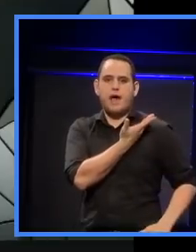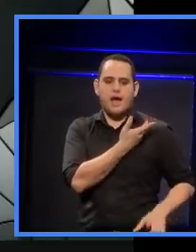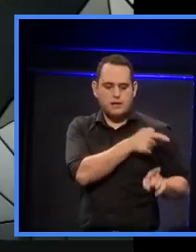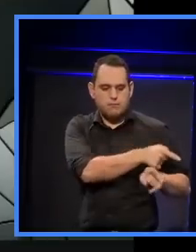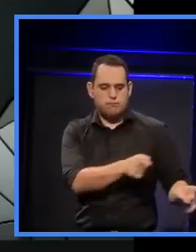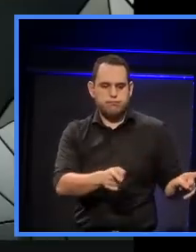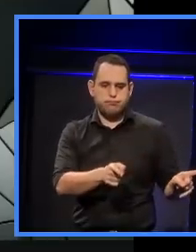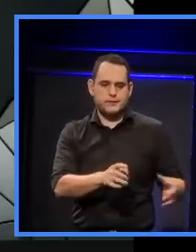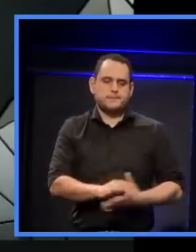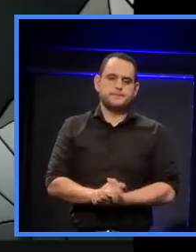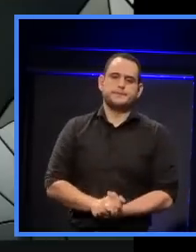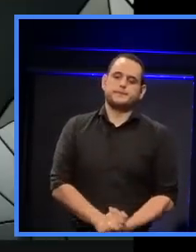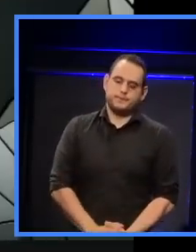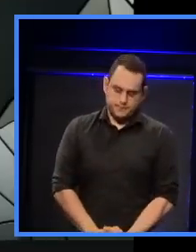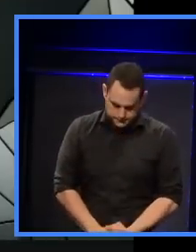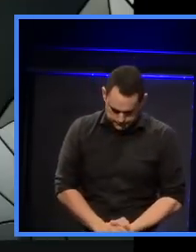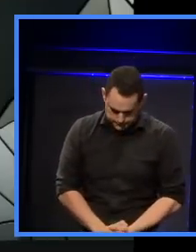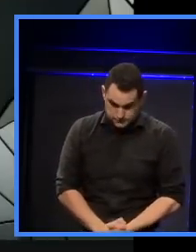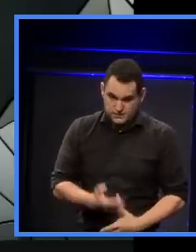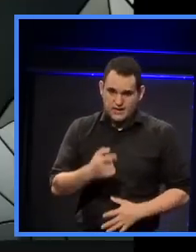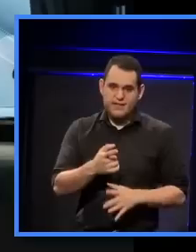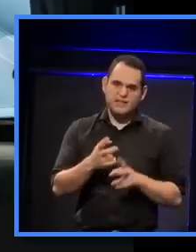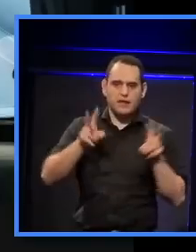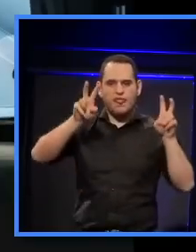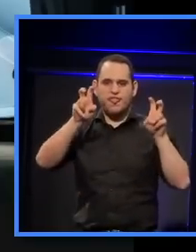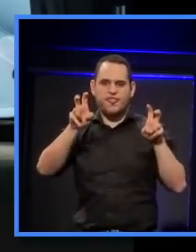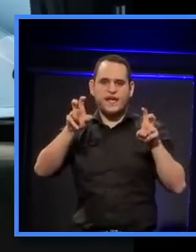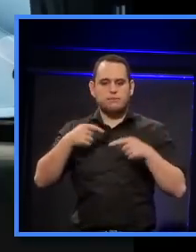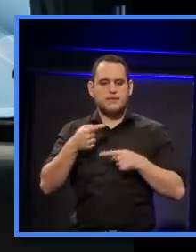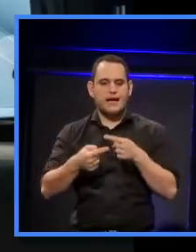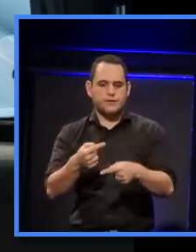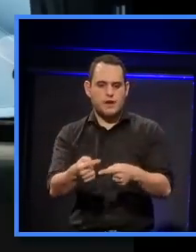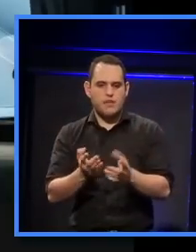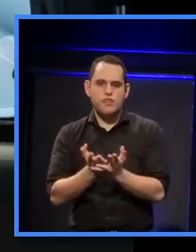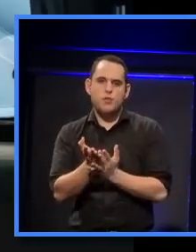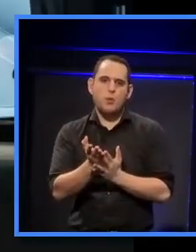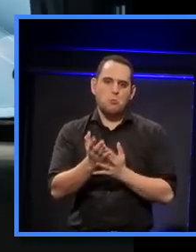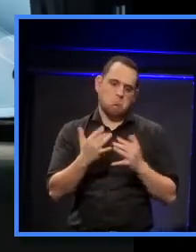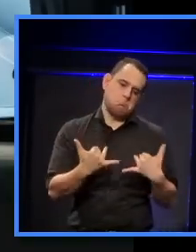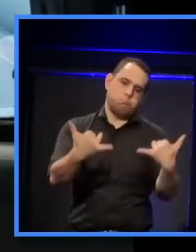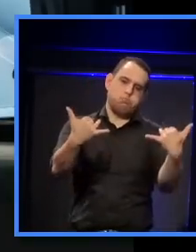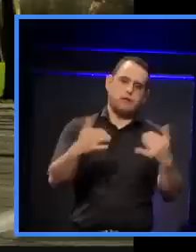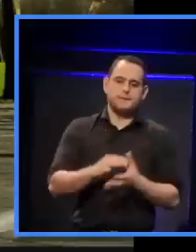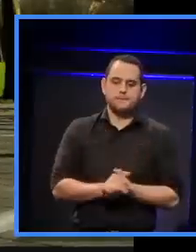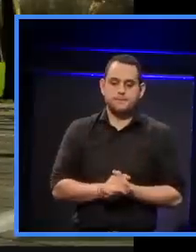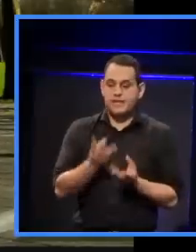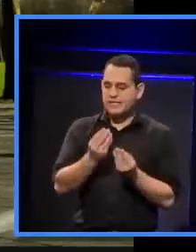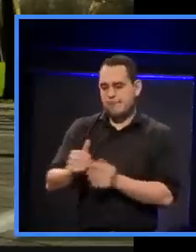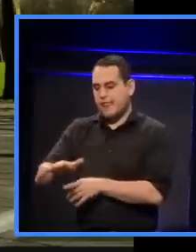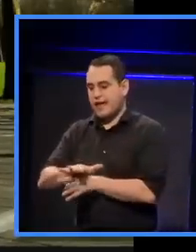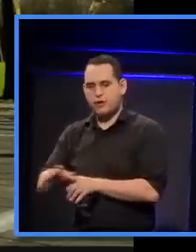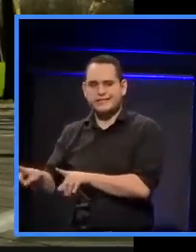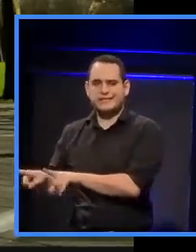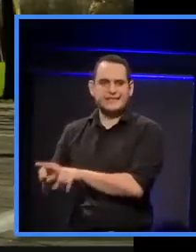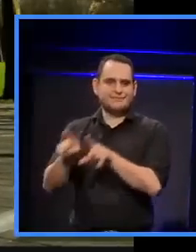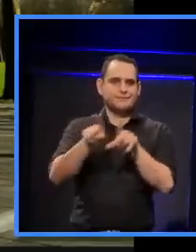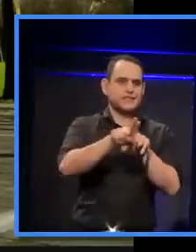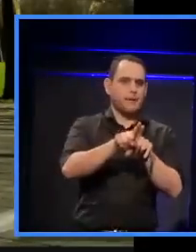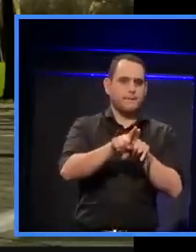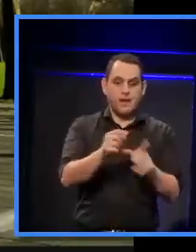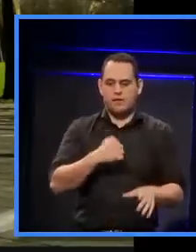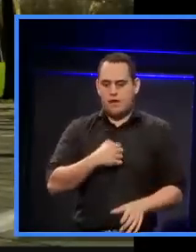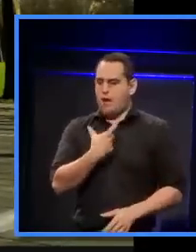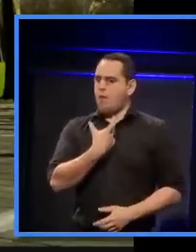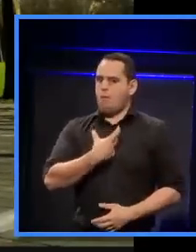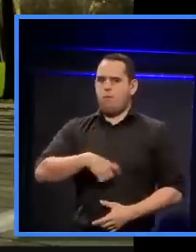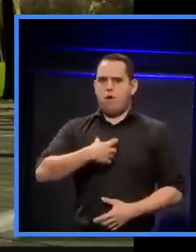and that's the motif that flows over the fire, and some of the under areas. But, in my